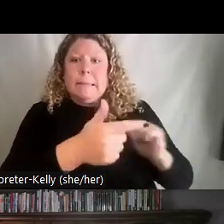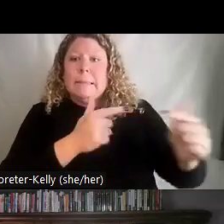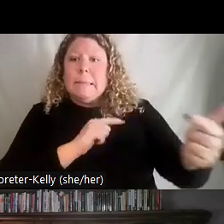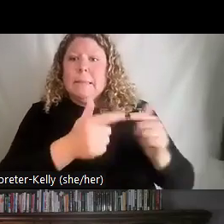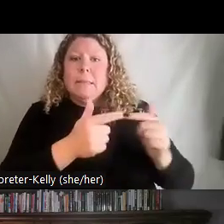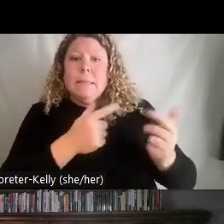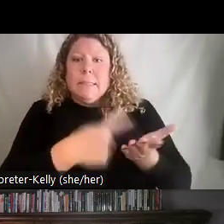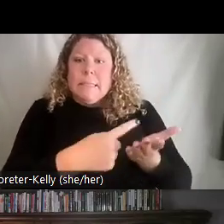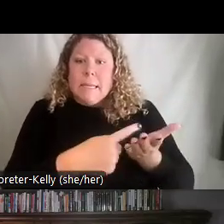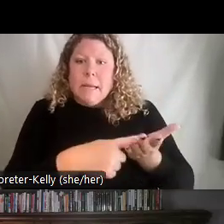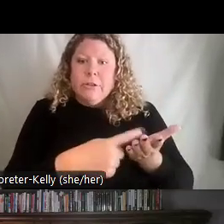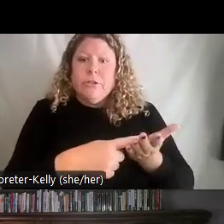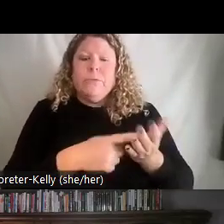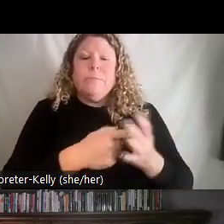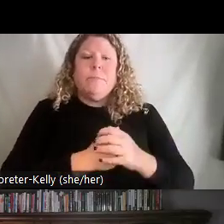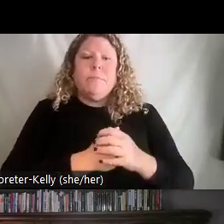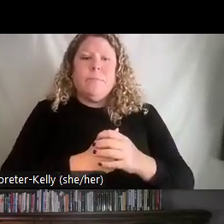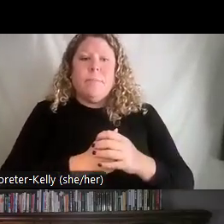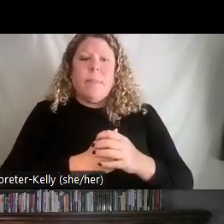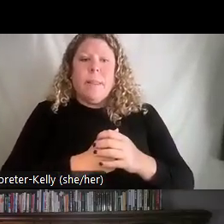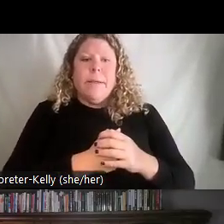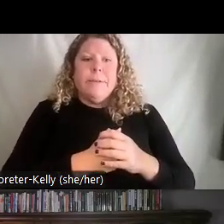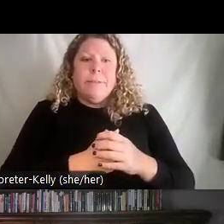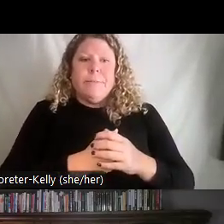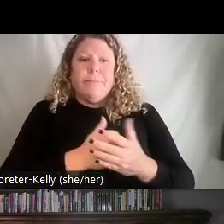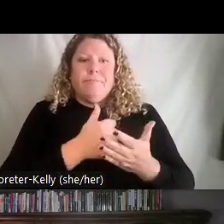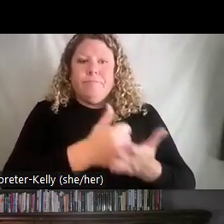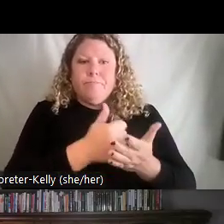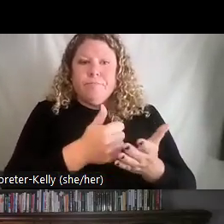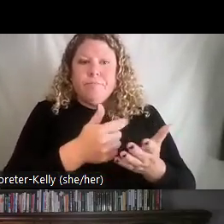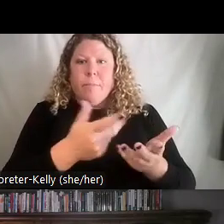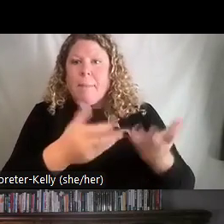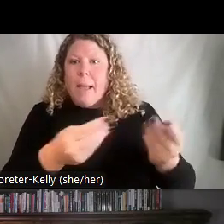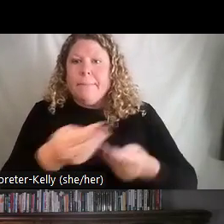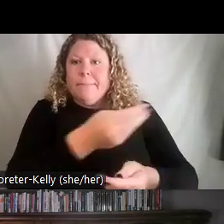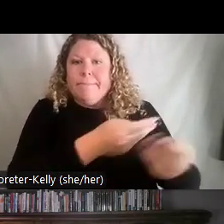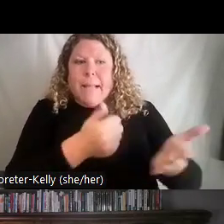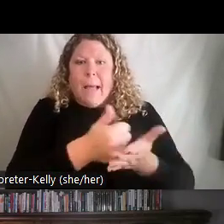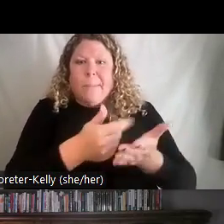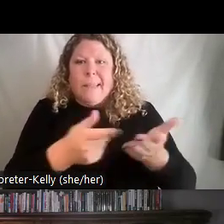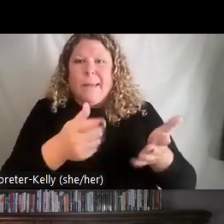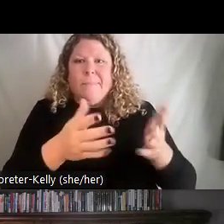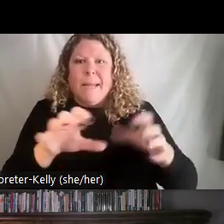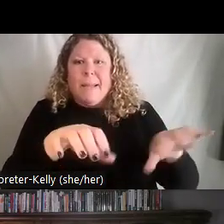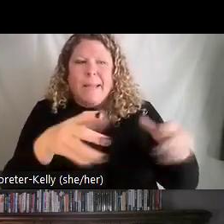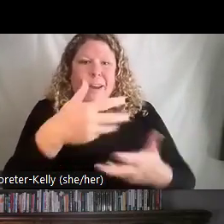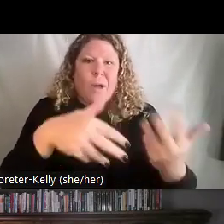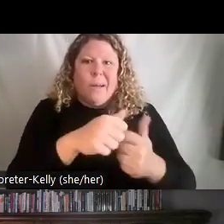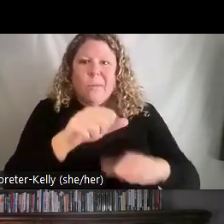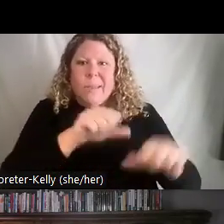about work activities through communication. You're facilitating people's interactions with others. You're actively listening. And